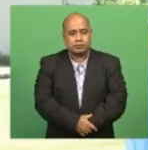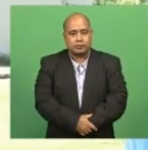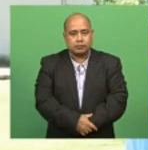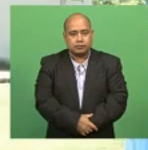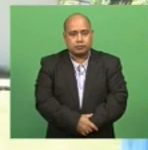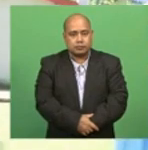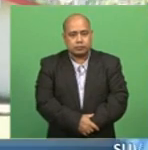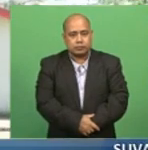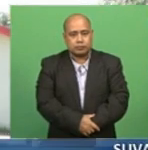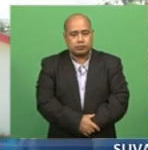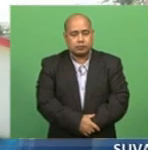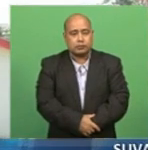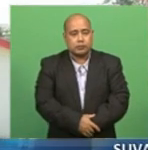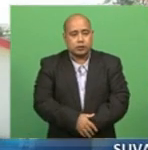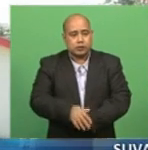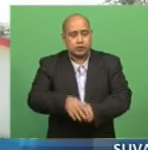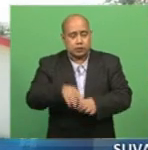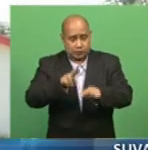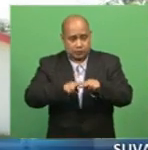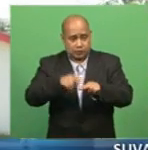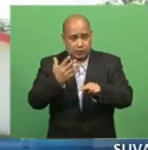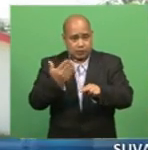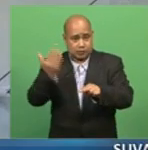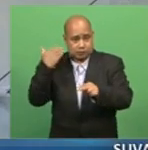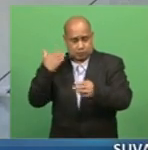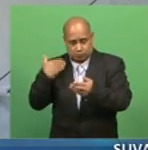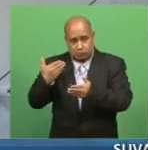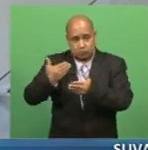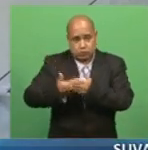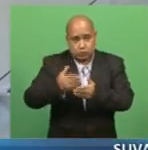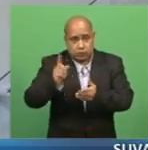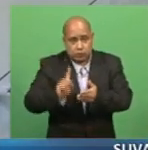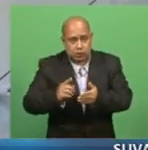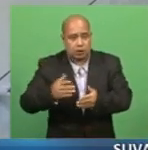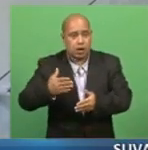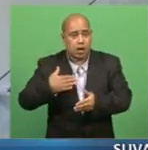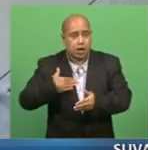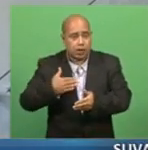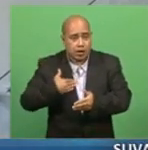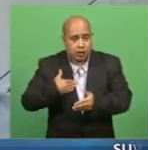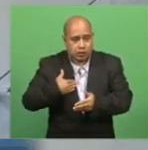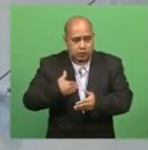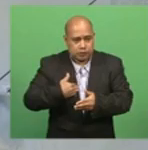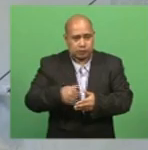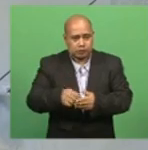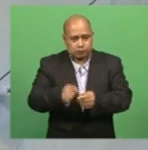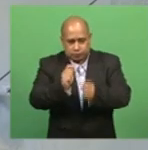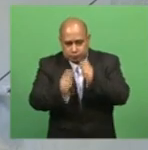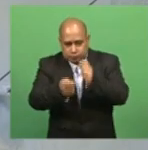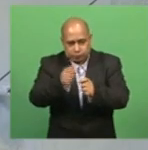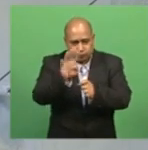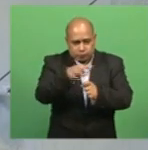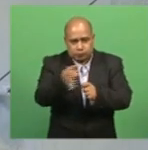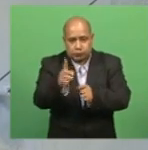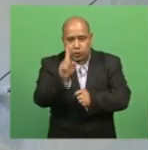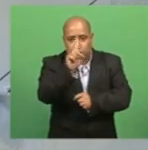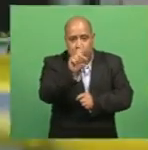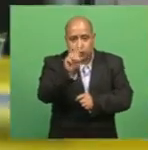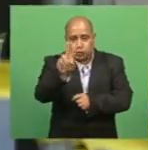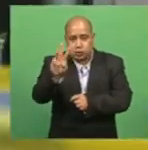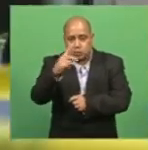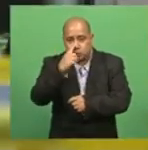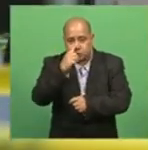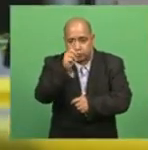From Friday throughout today, health officials tested 123 samples for the coronavirus and one